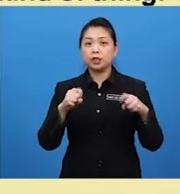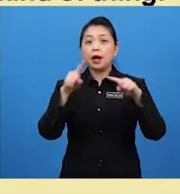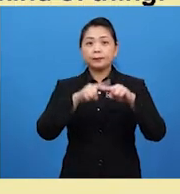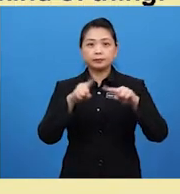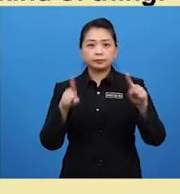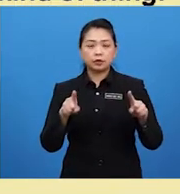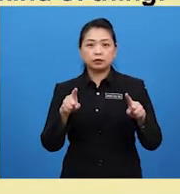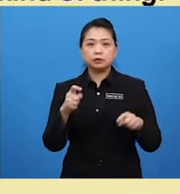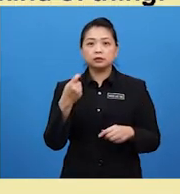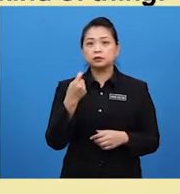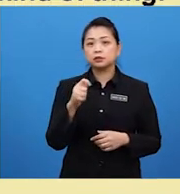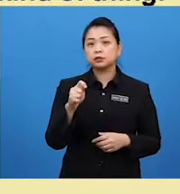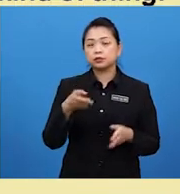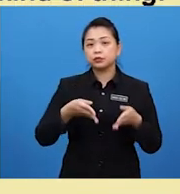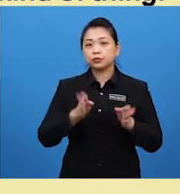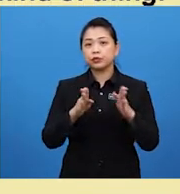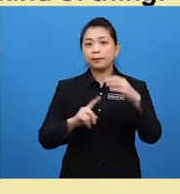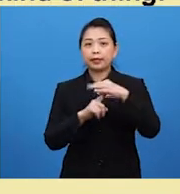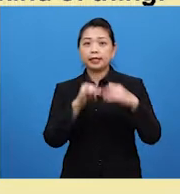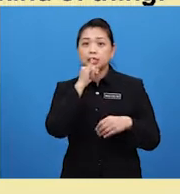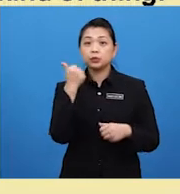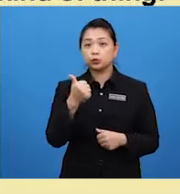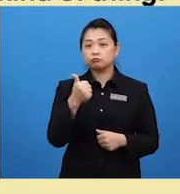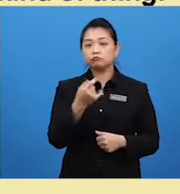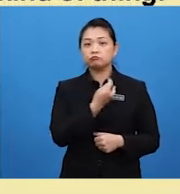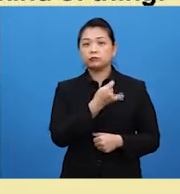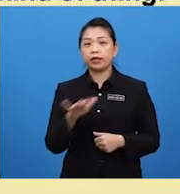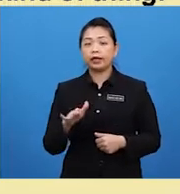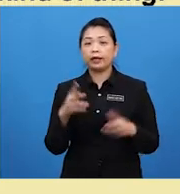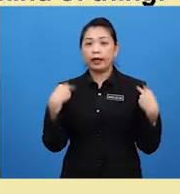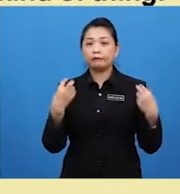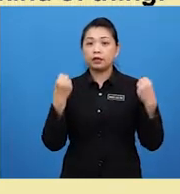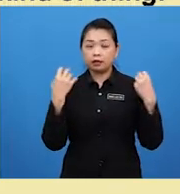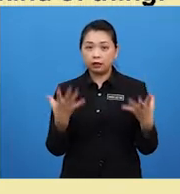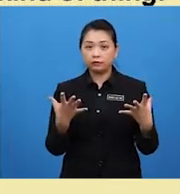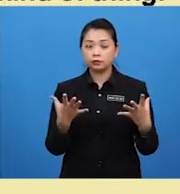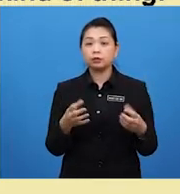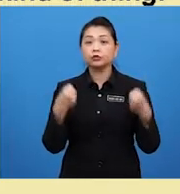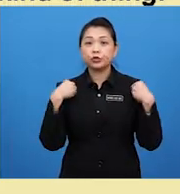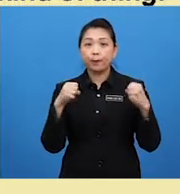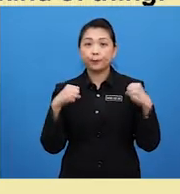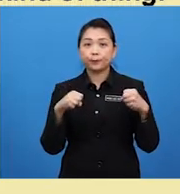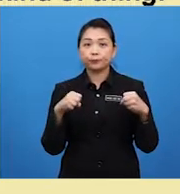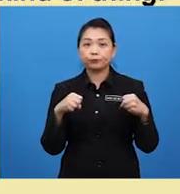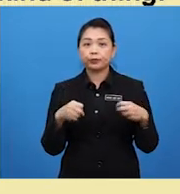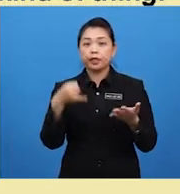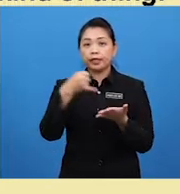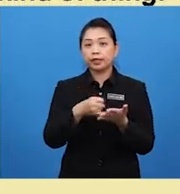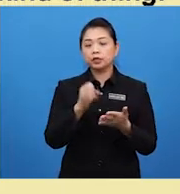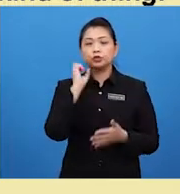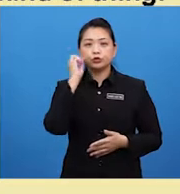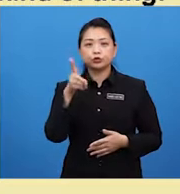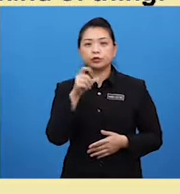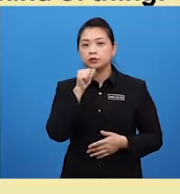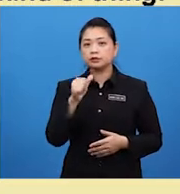Apparently, the Kuala Street Market is good They have lots of independent shop It